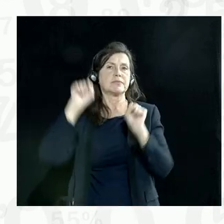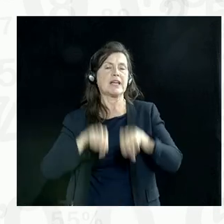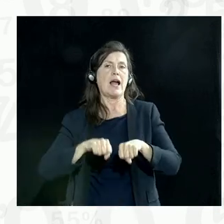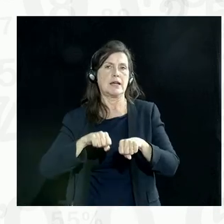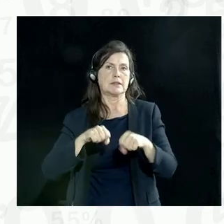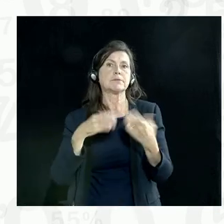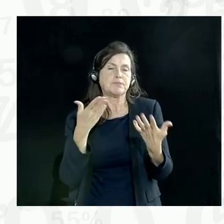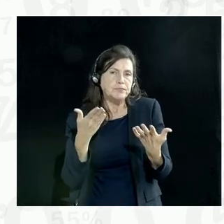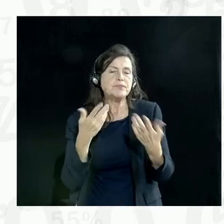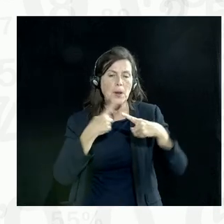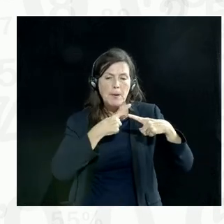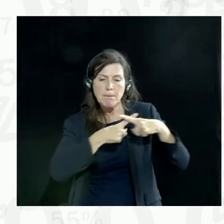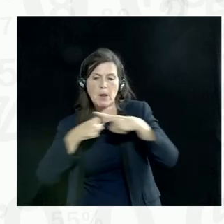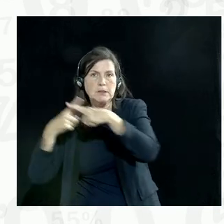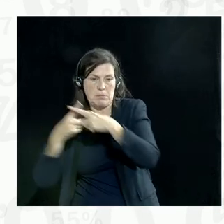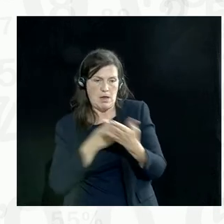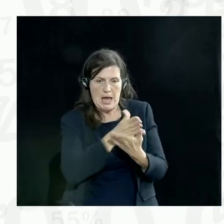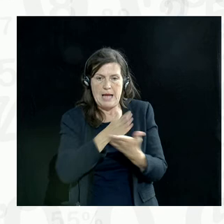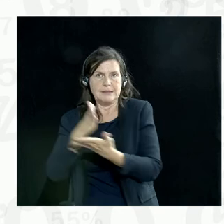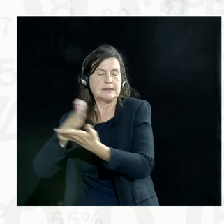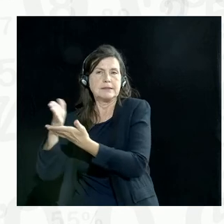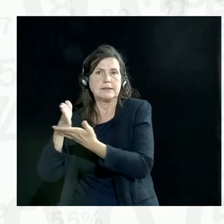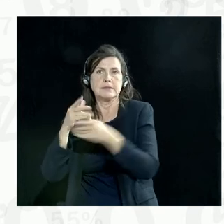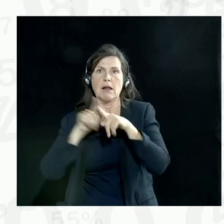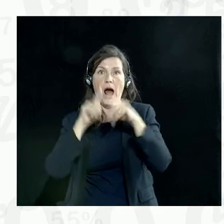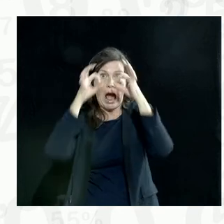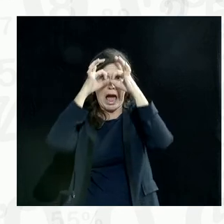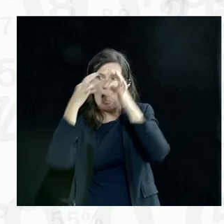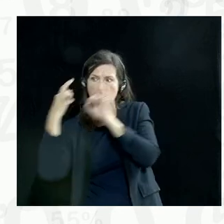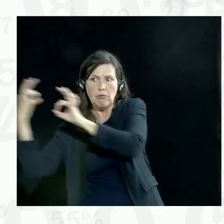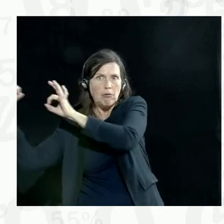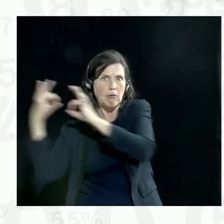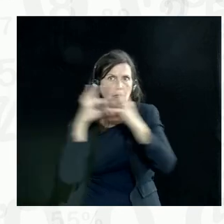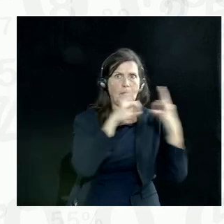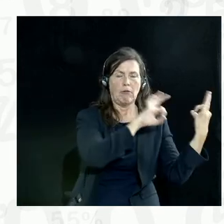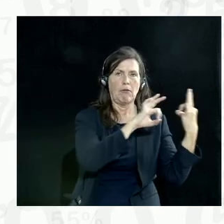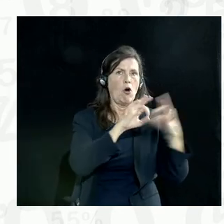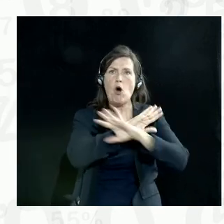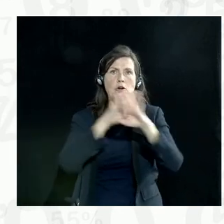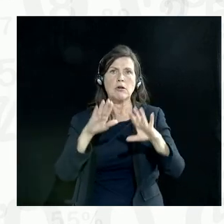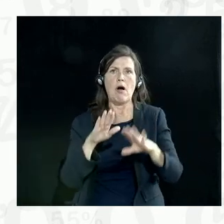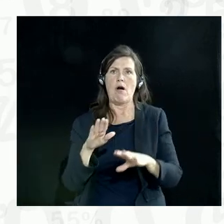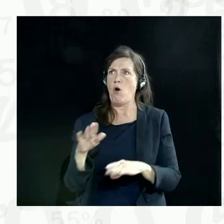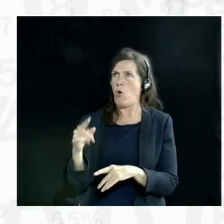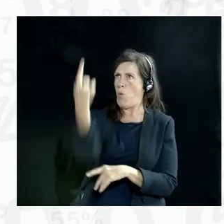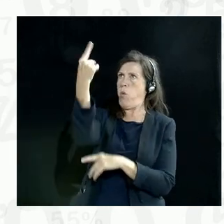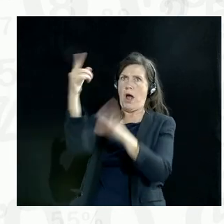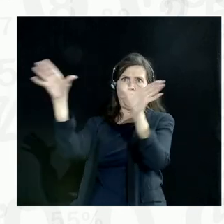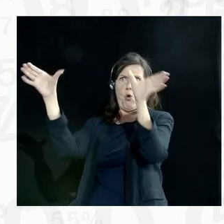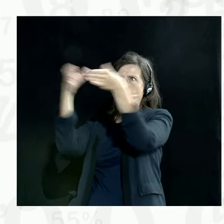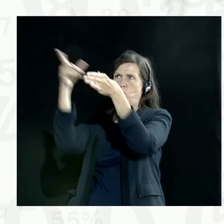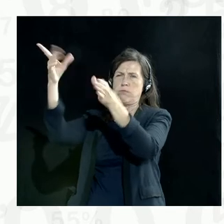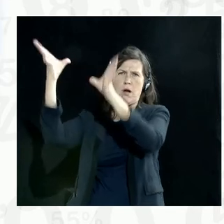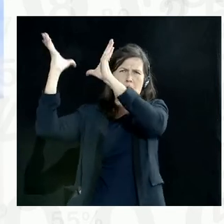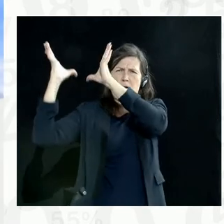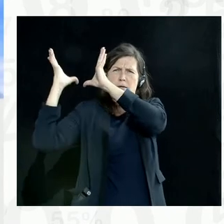generated, not just one small group of high priests. And I think that's the key here is